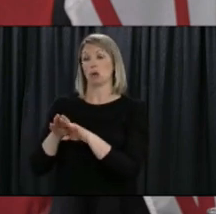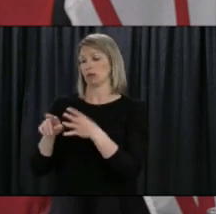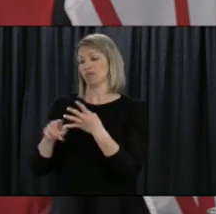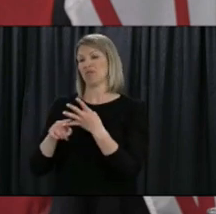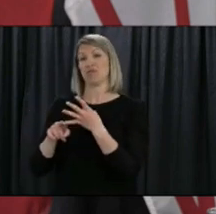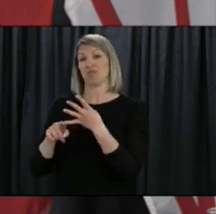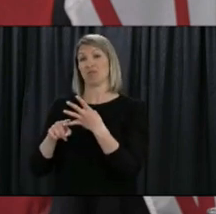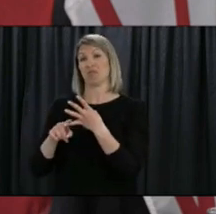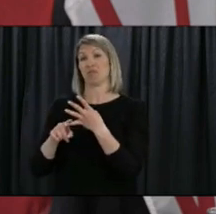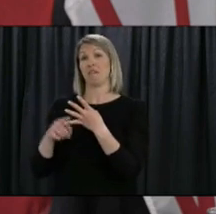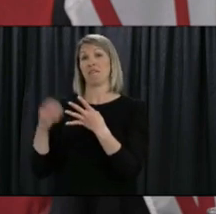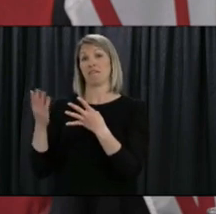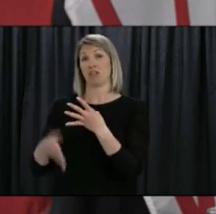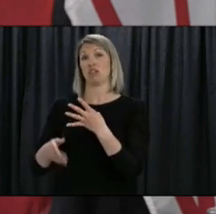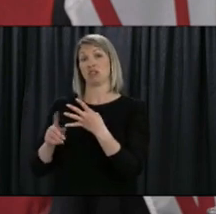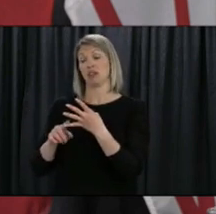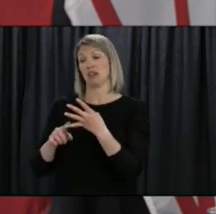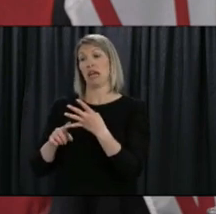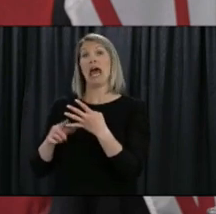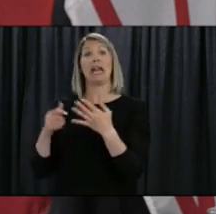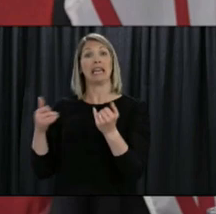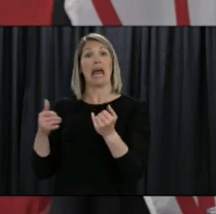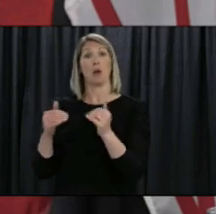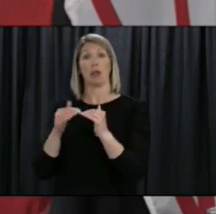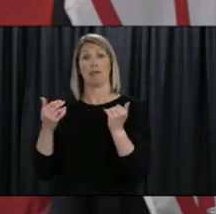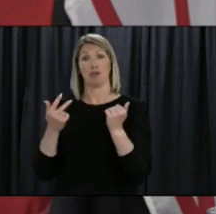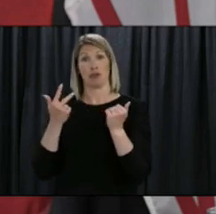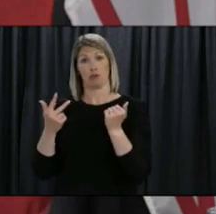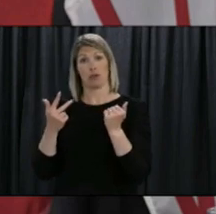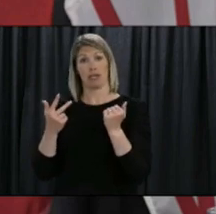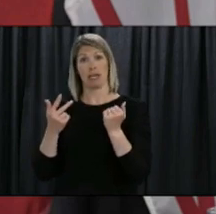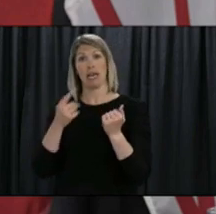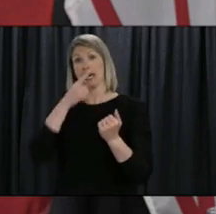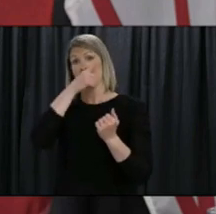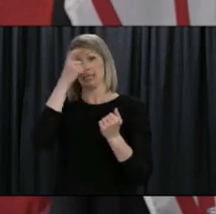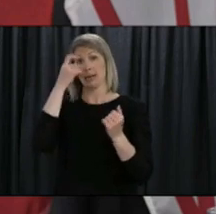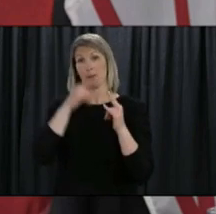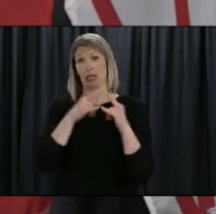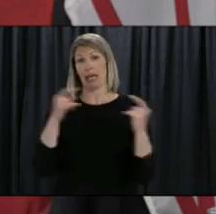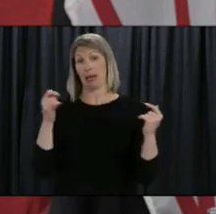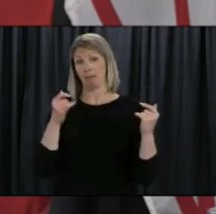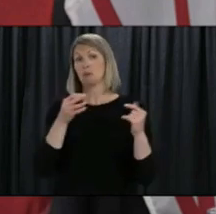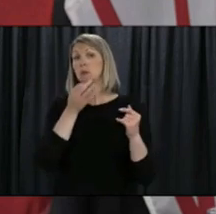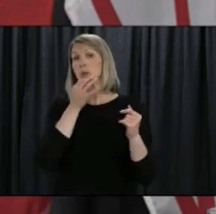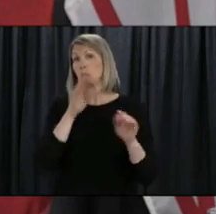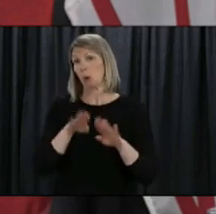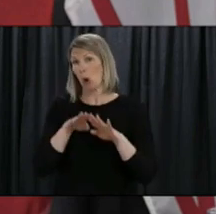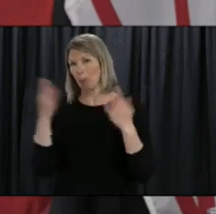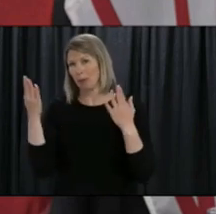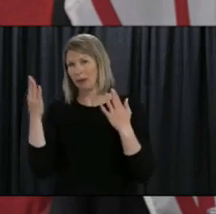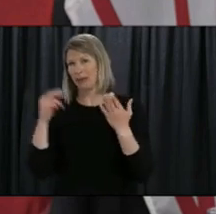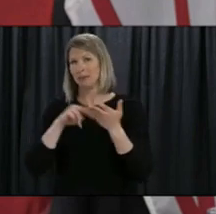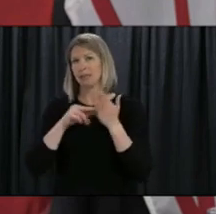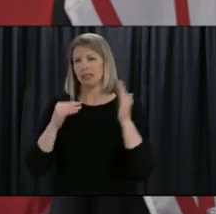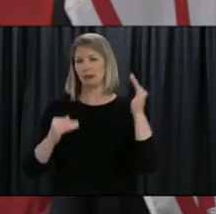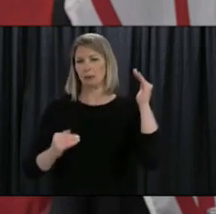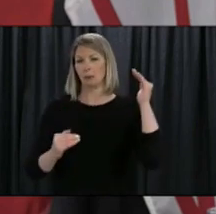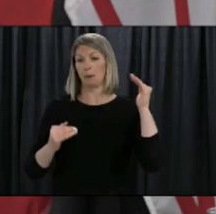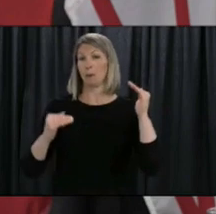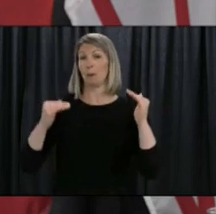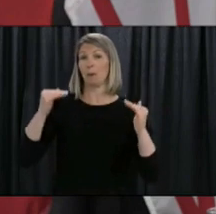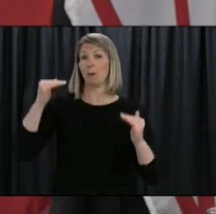care centers that changes there's summer programs that were put in place but the commitment that we want to make is work closely with this group